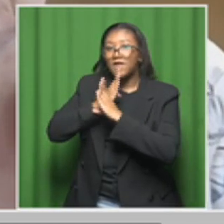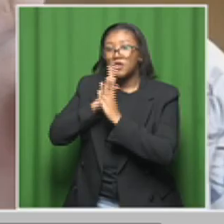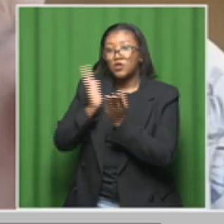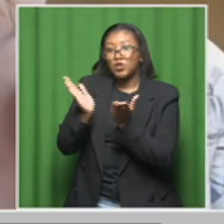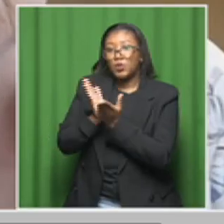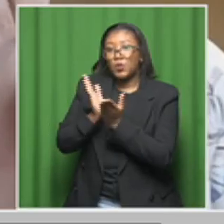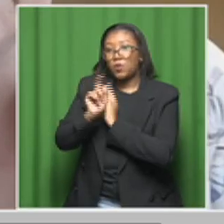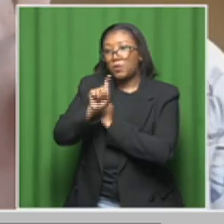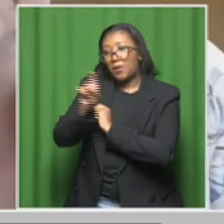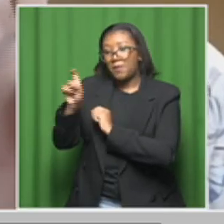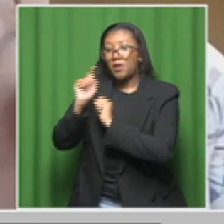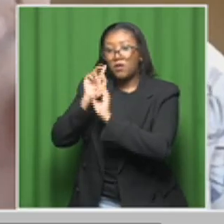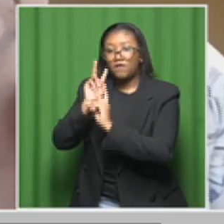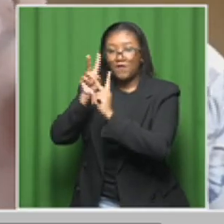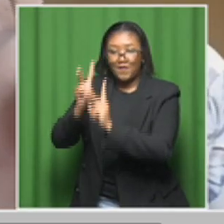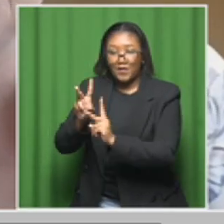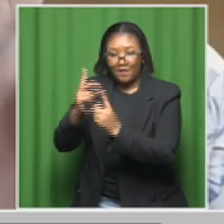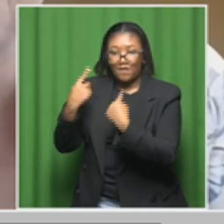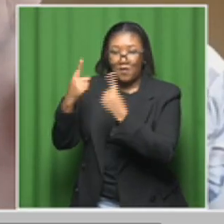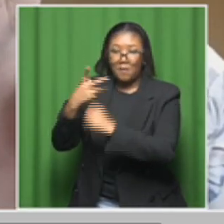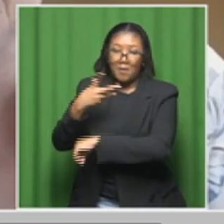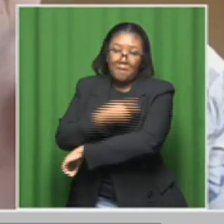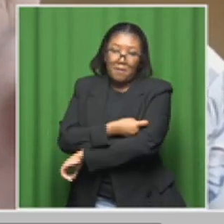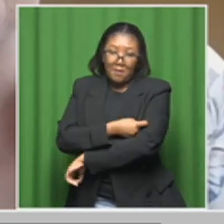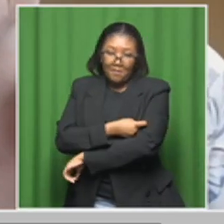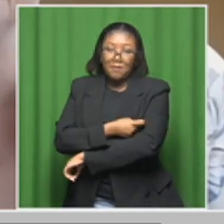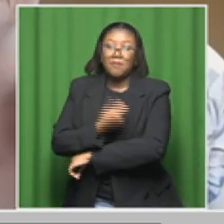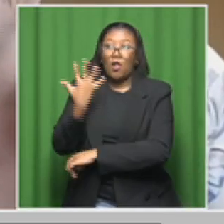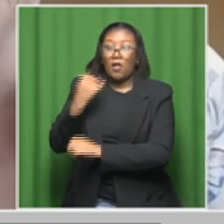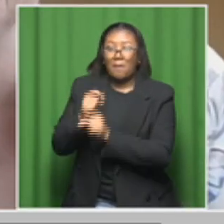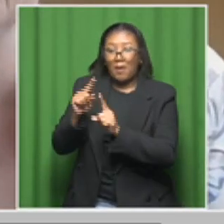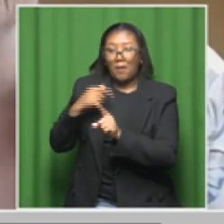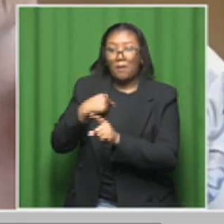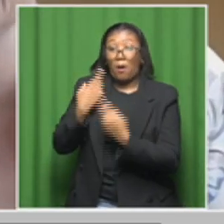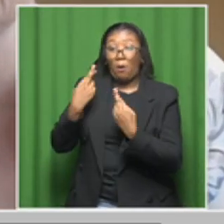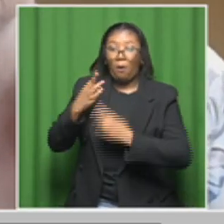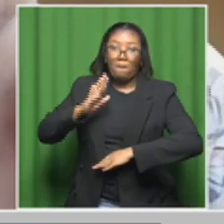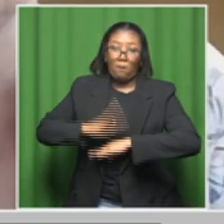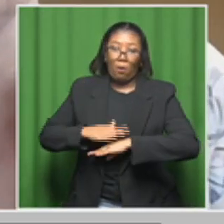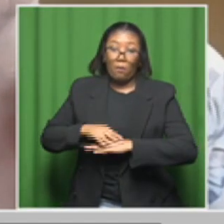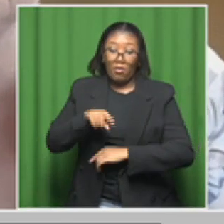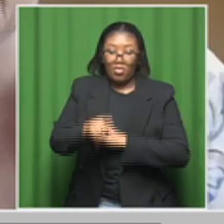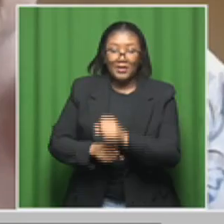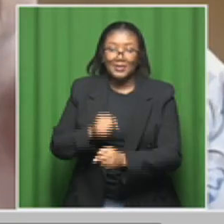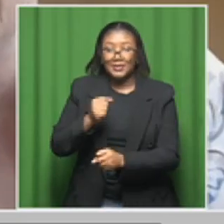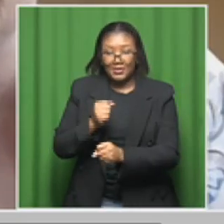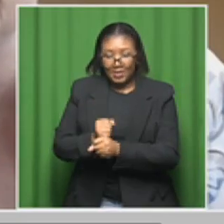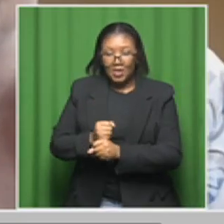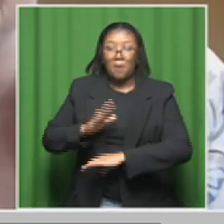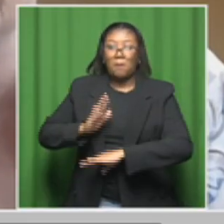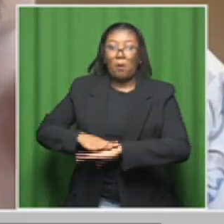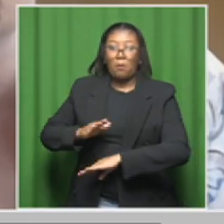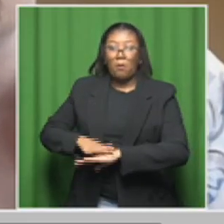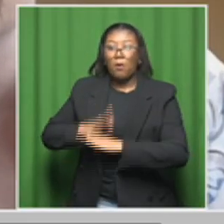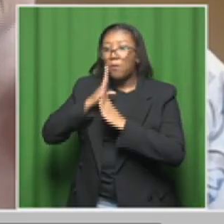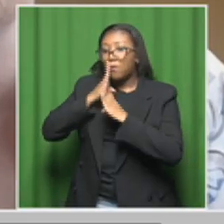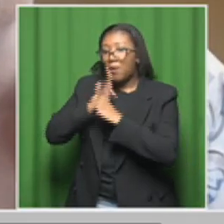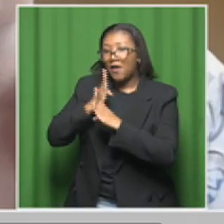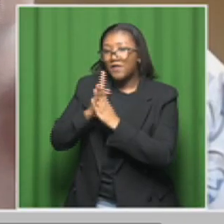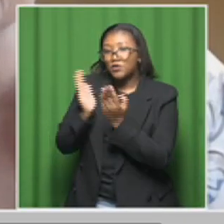It was early days last year, but we are hoping that later in the year, during the second round of the